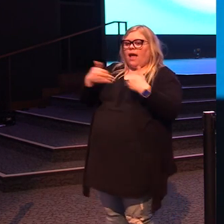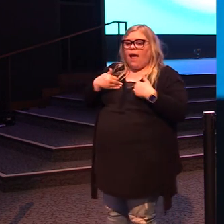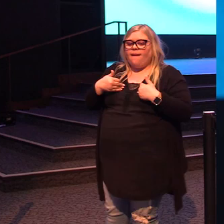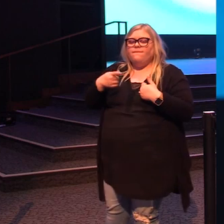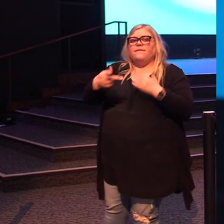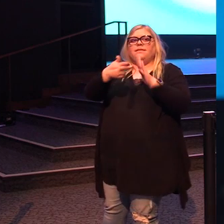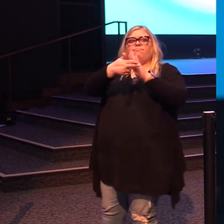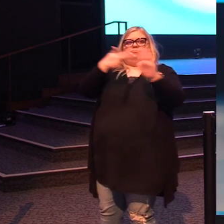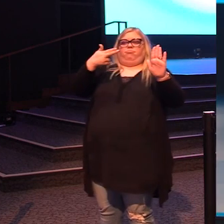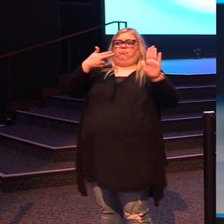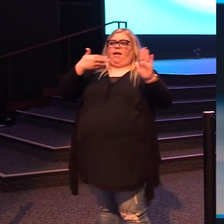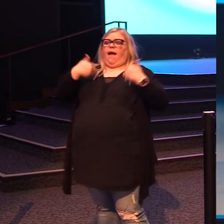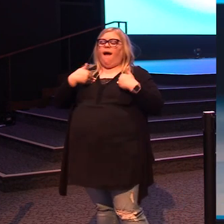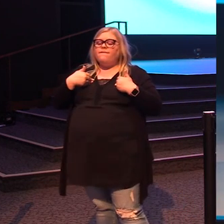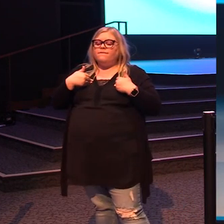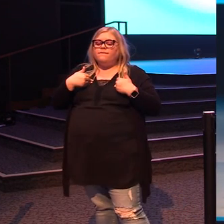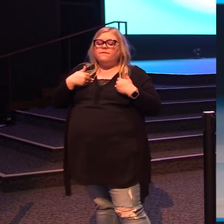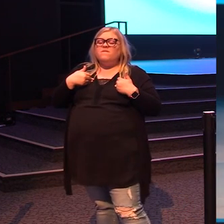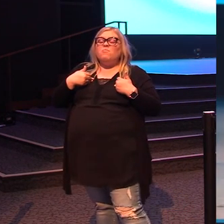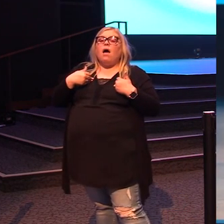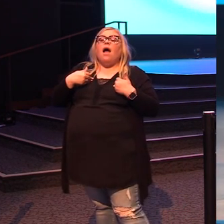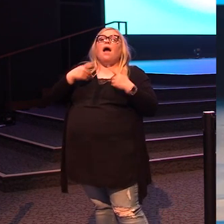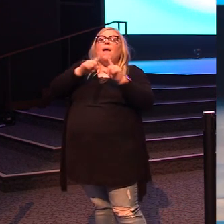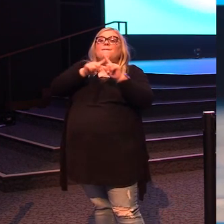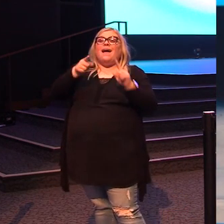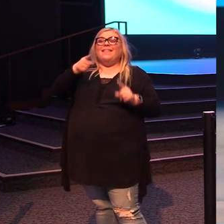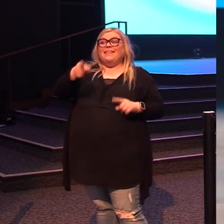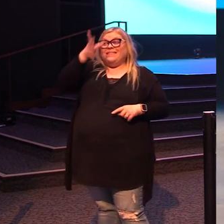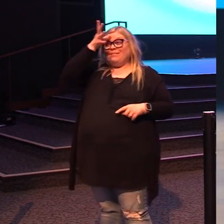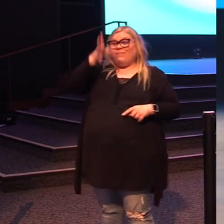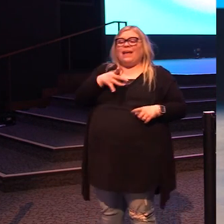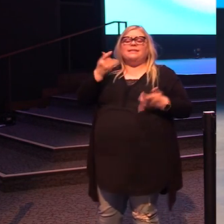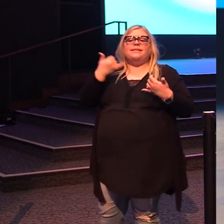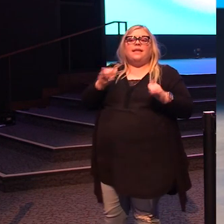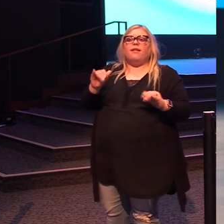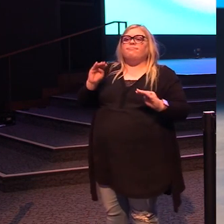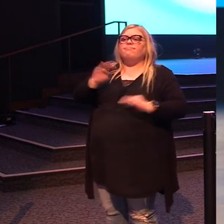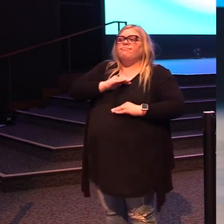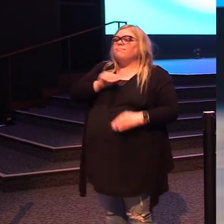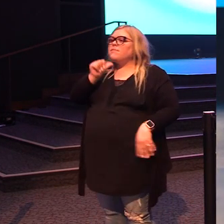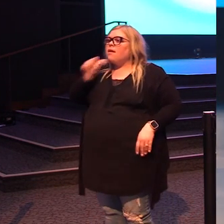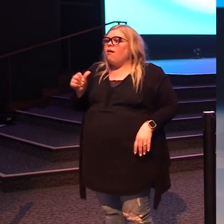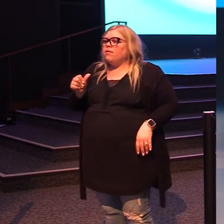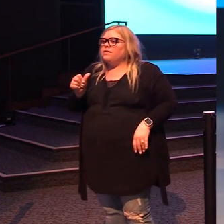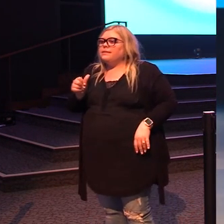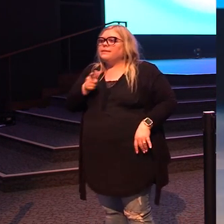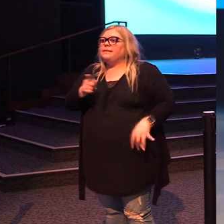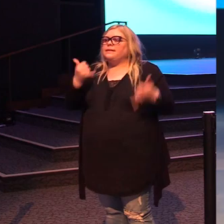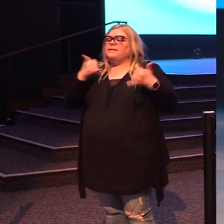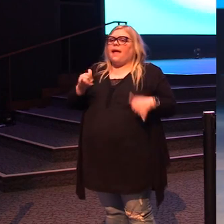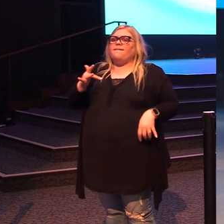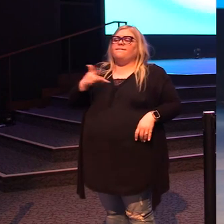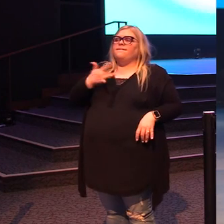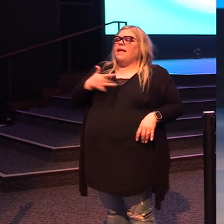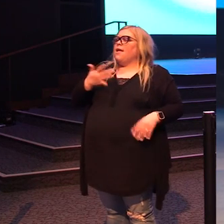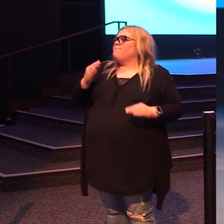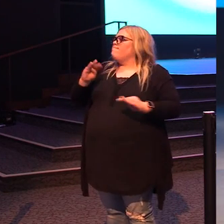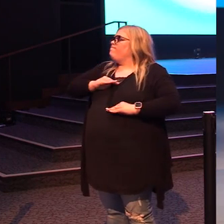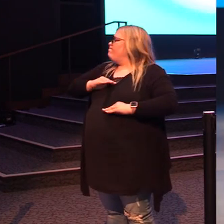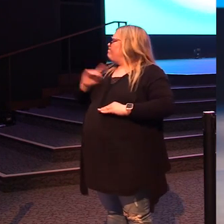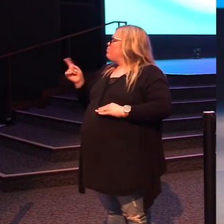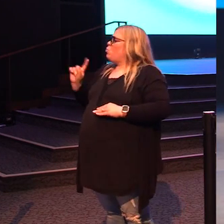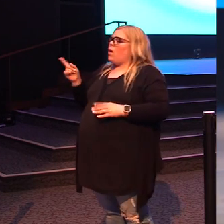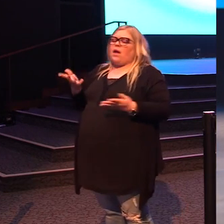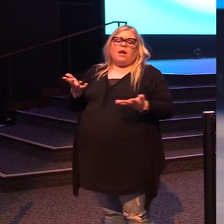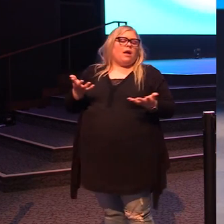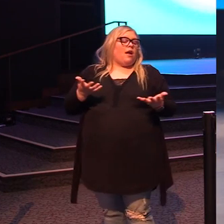had title. And yet we find this man is still not satisfied. This man is still feeling unfulfilled. And